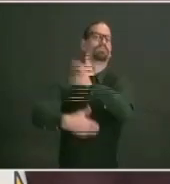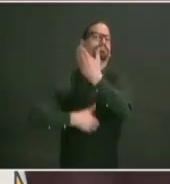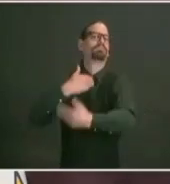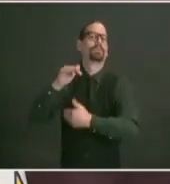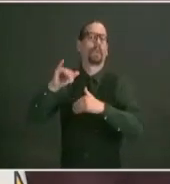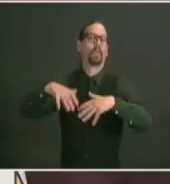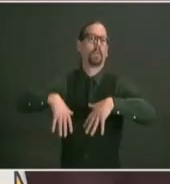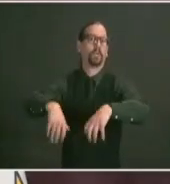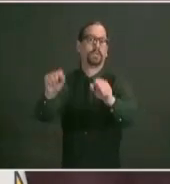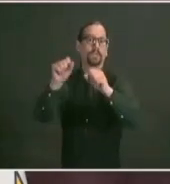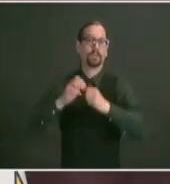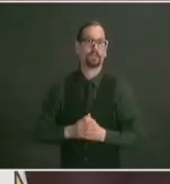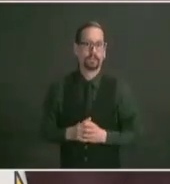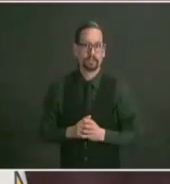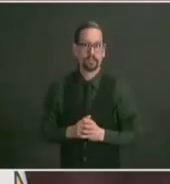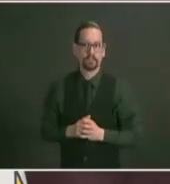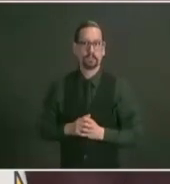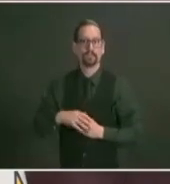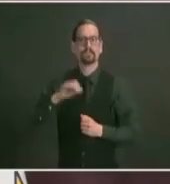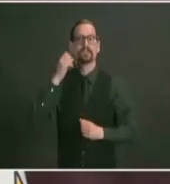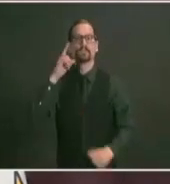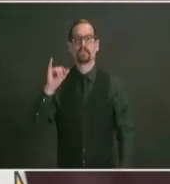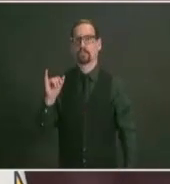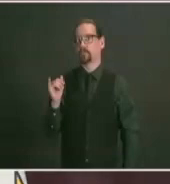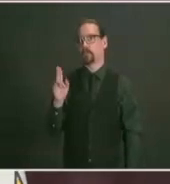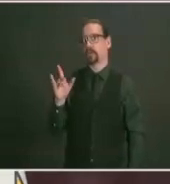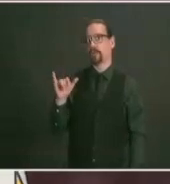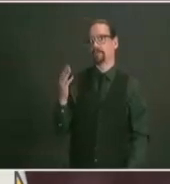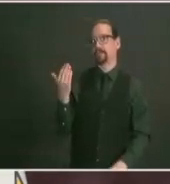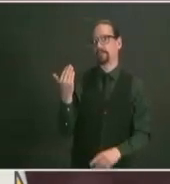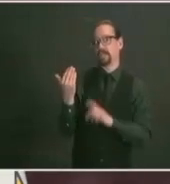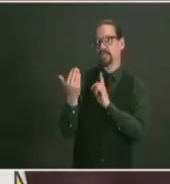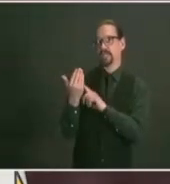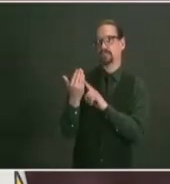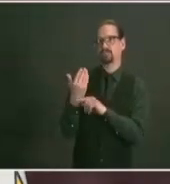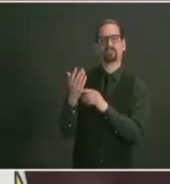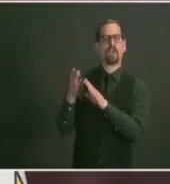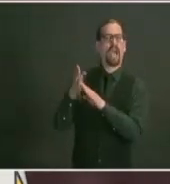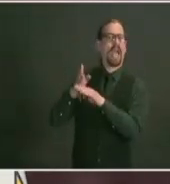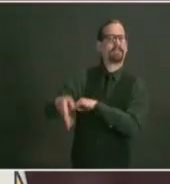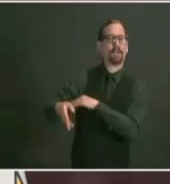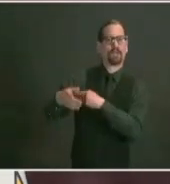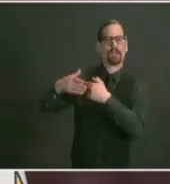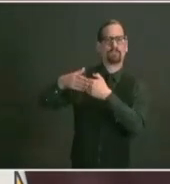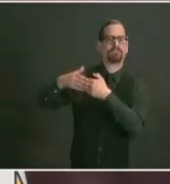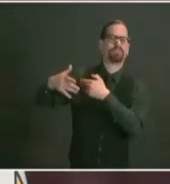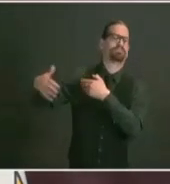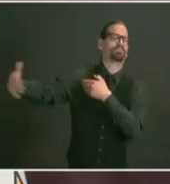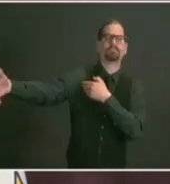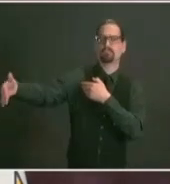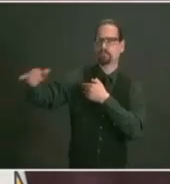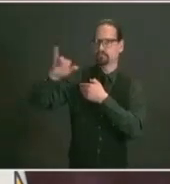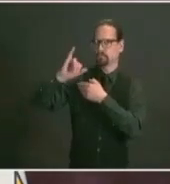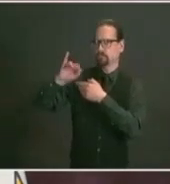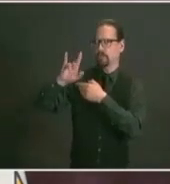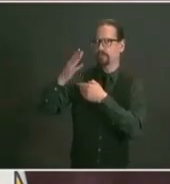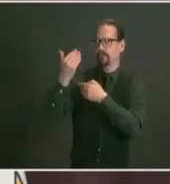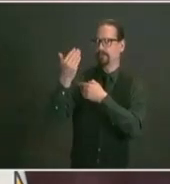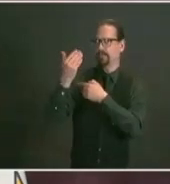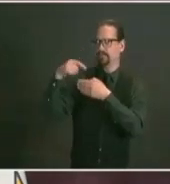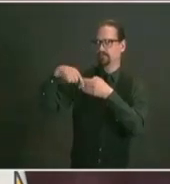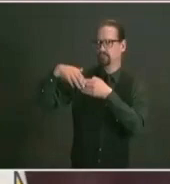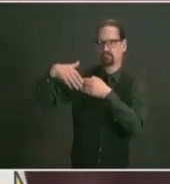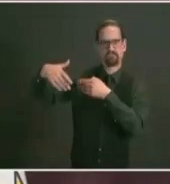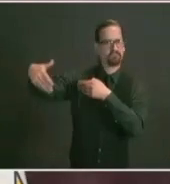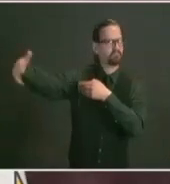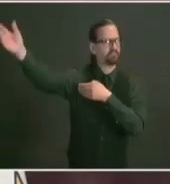15th beginning in mid-july if events wish to be larger than 1 000 attendees